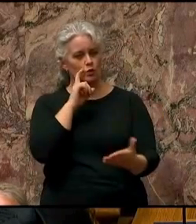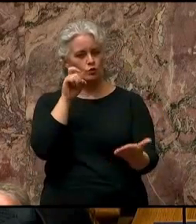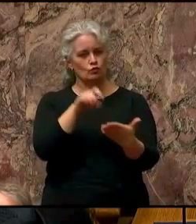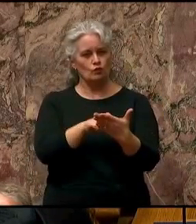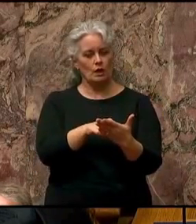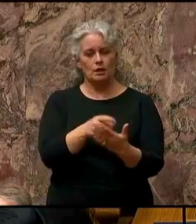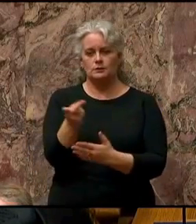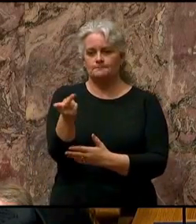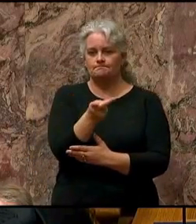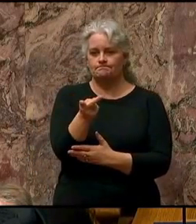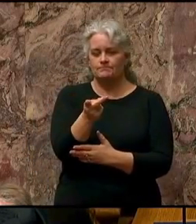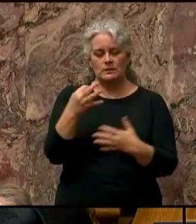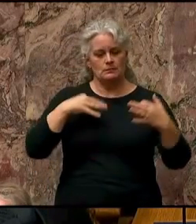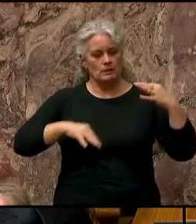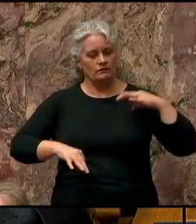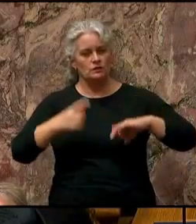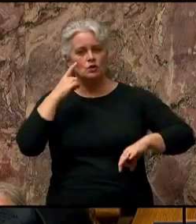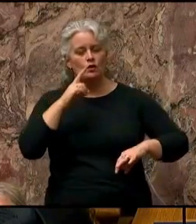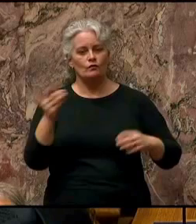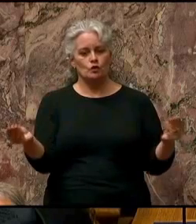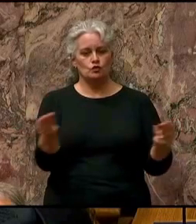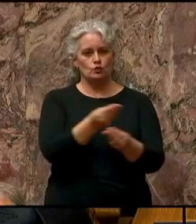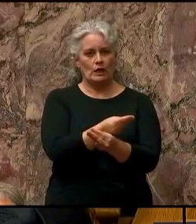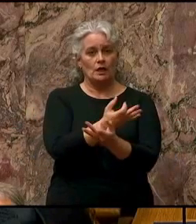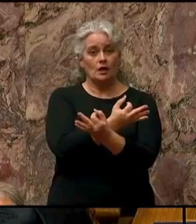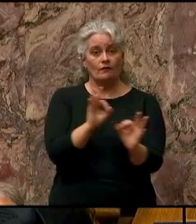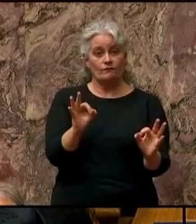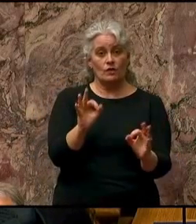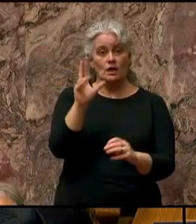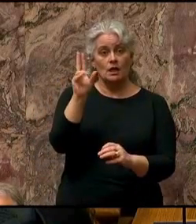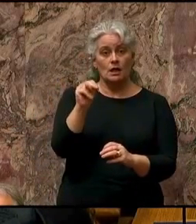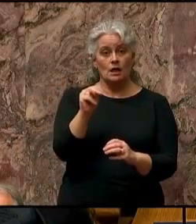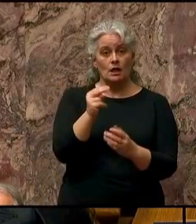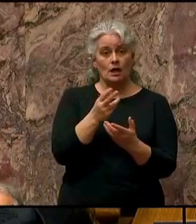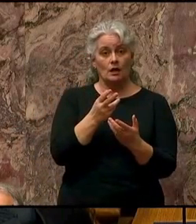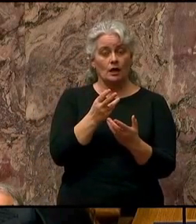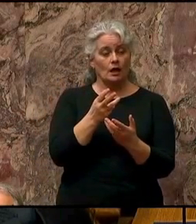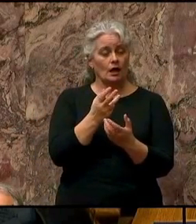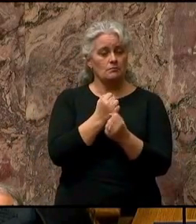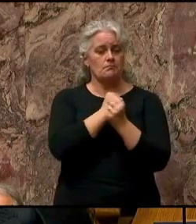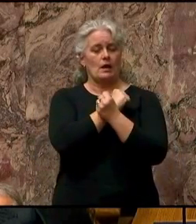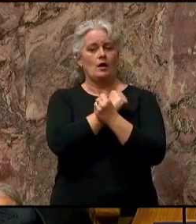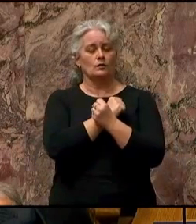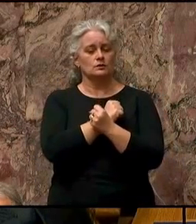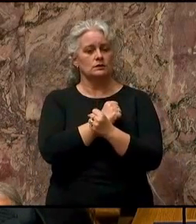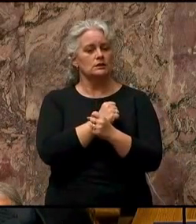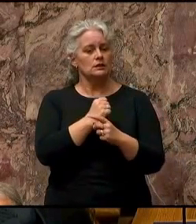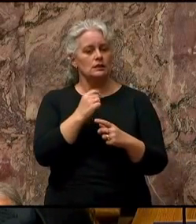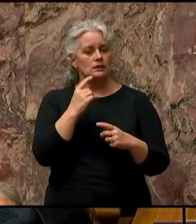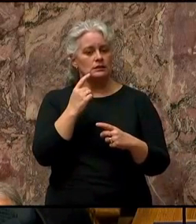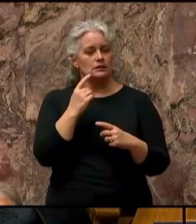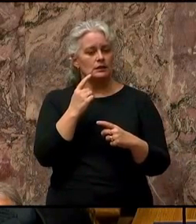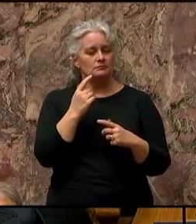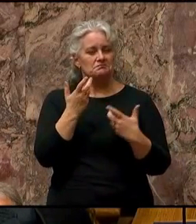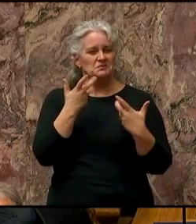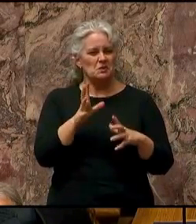the mutual benefits of trade that is free and unhindered by the harmful effects of protectionism.